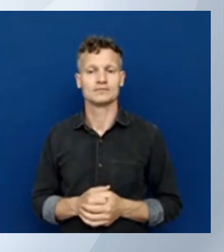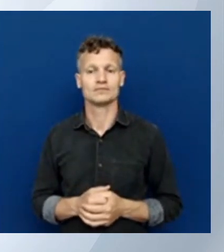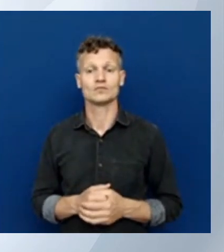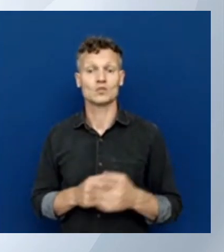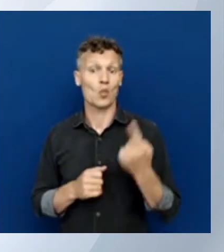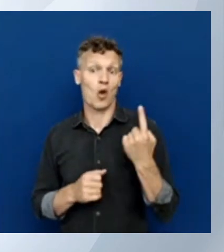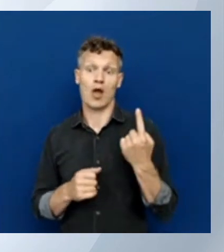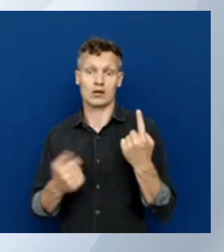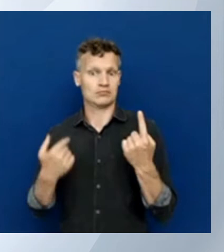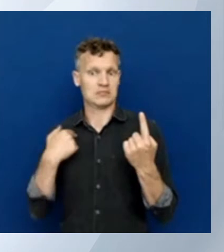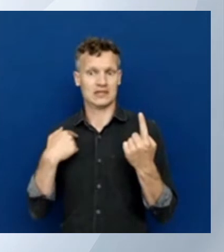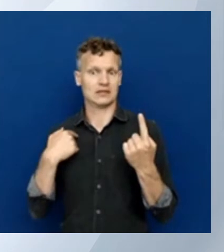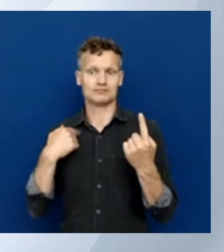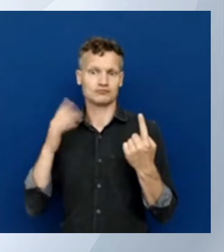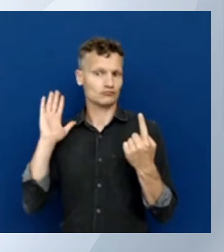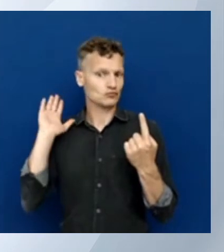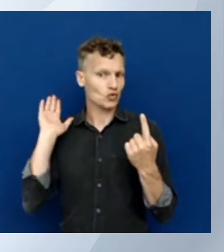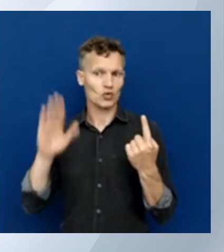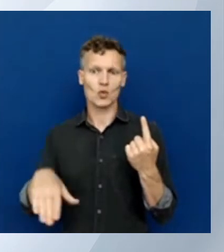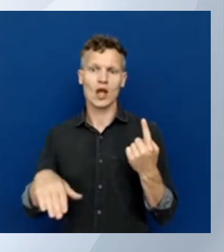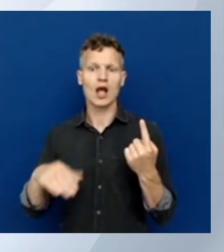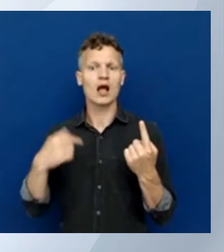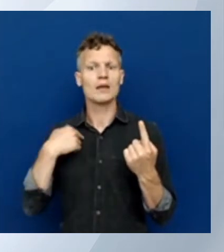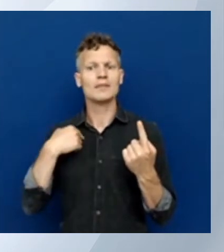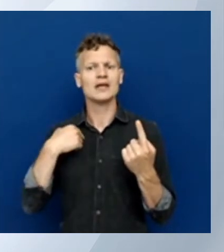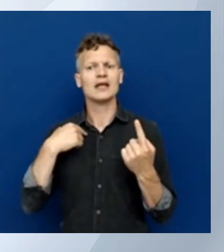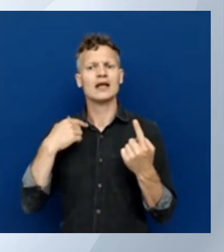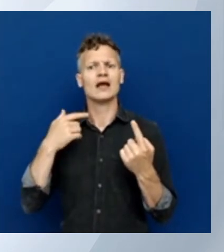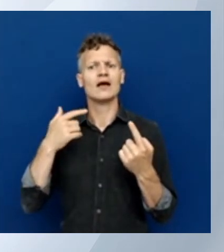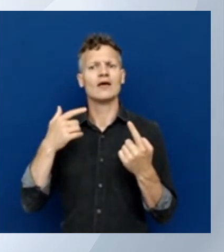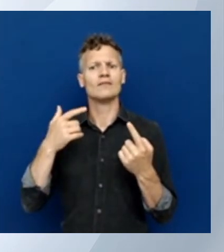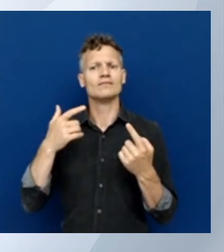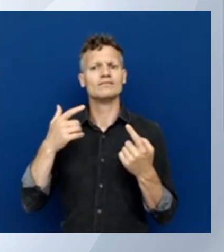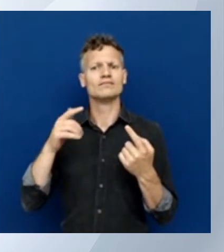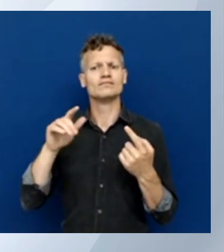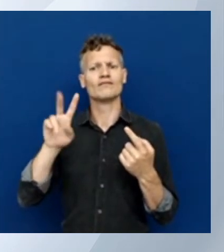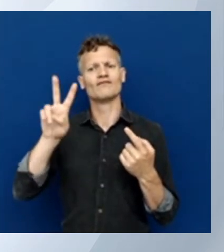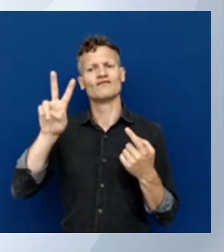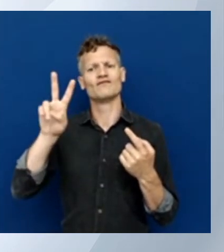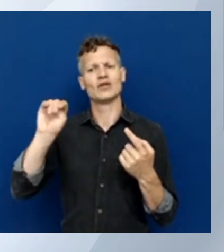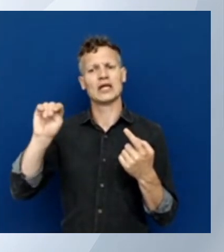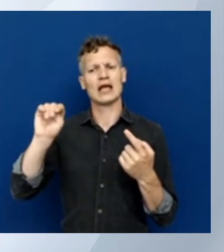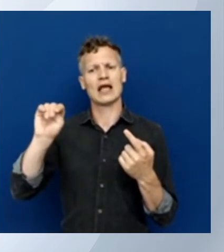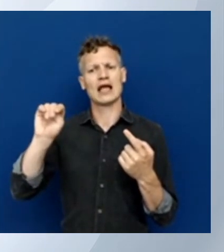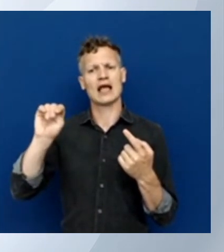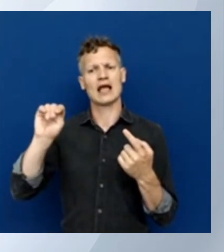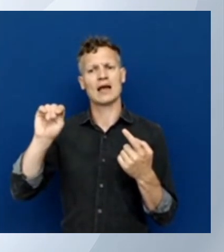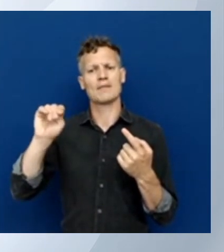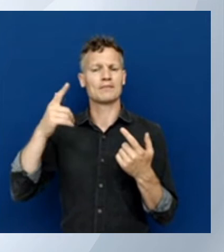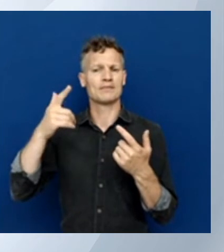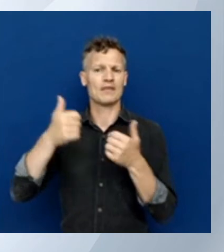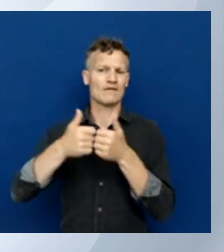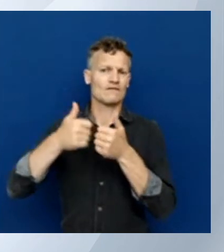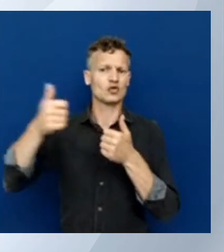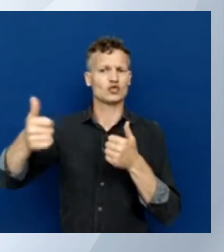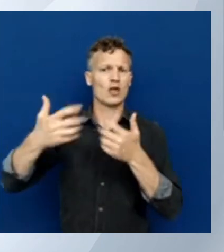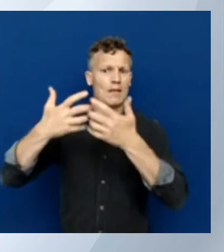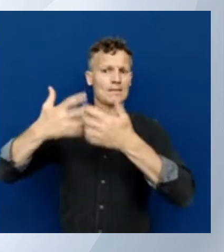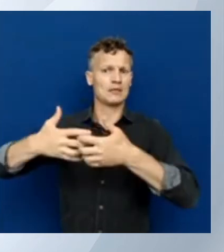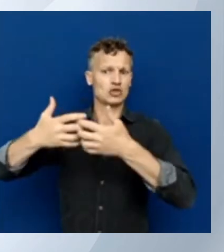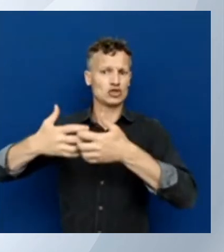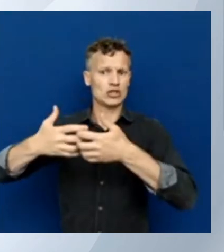out what reference I need for the image. I have a virtual machine here that's running Ubuntu.